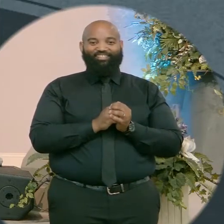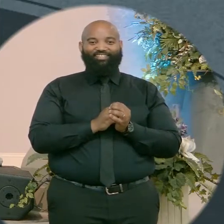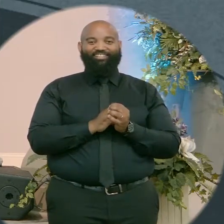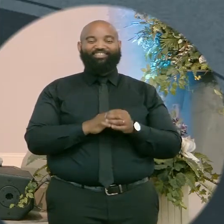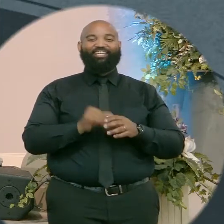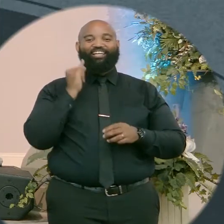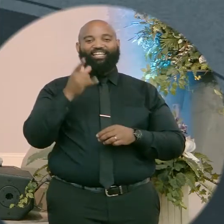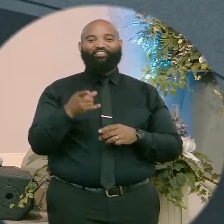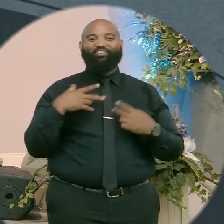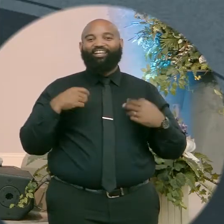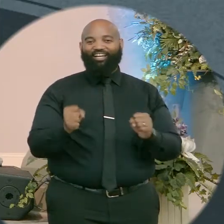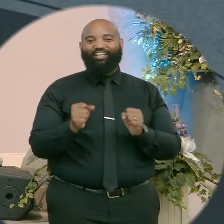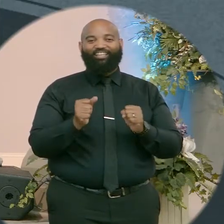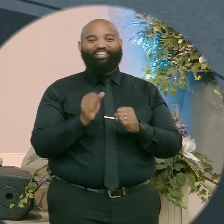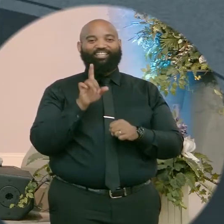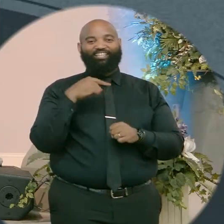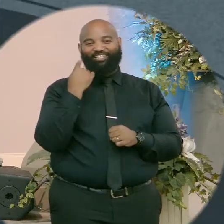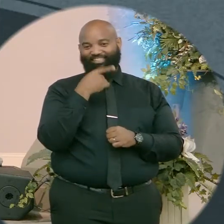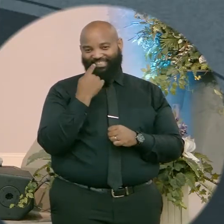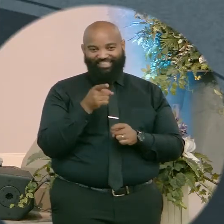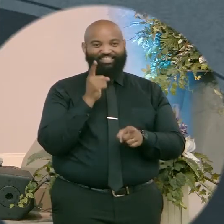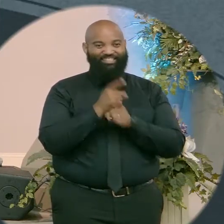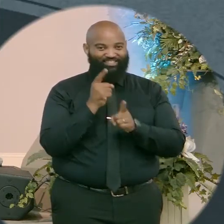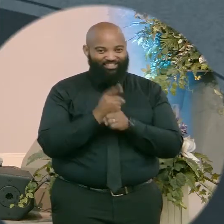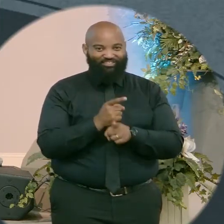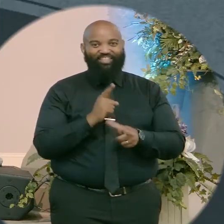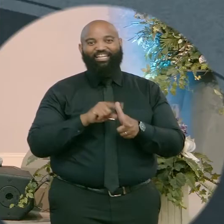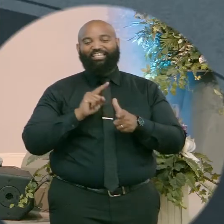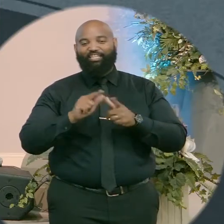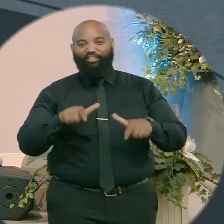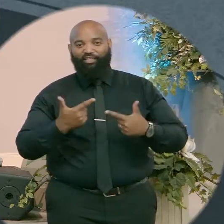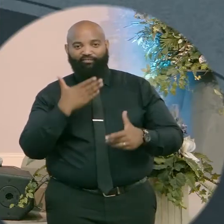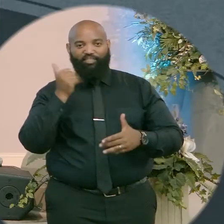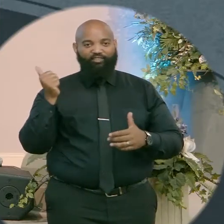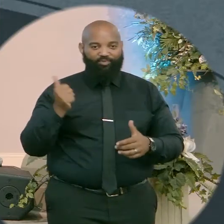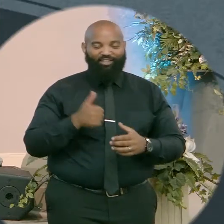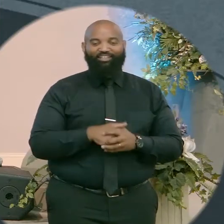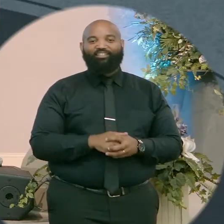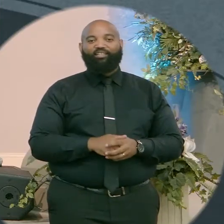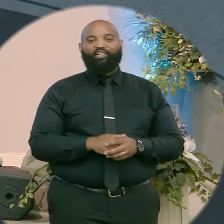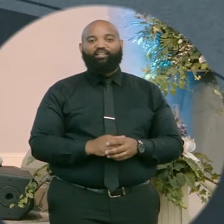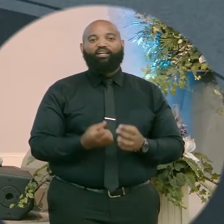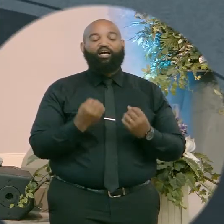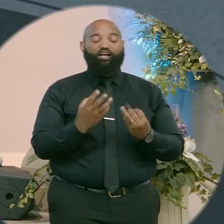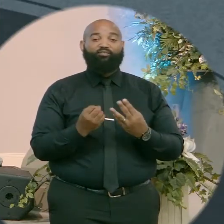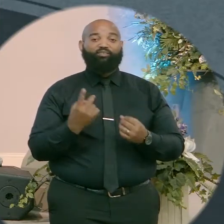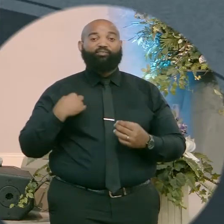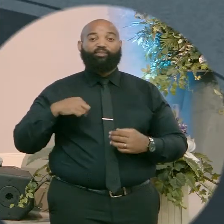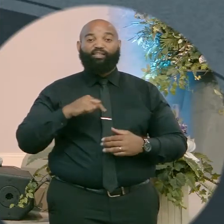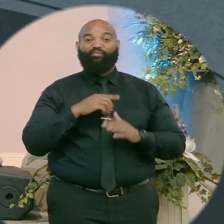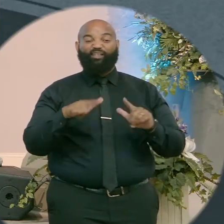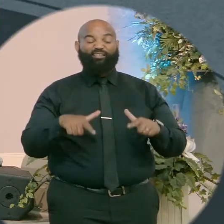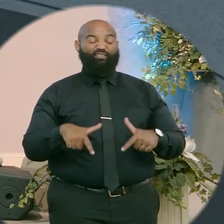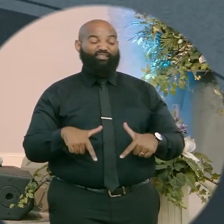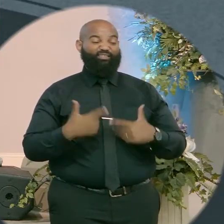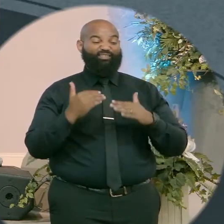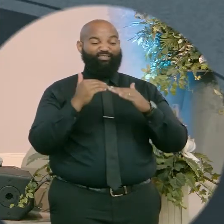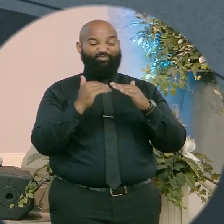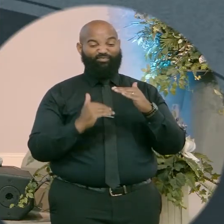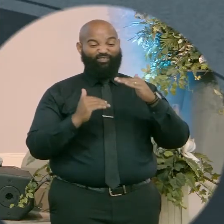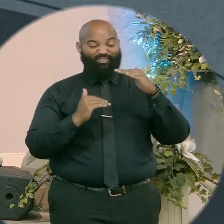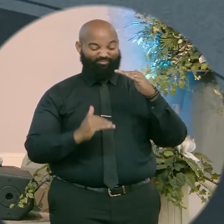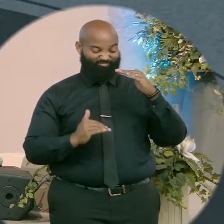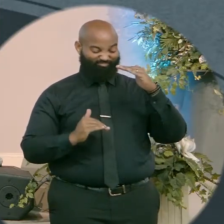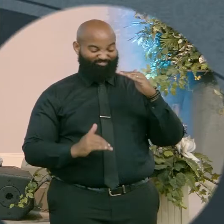But see, that's, I'm just saying. But that's what we're doing as Christians trying to make them to work.